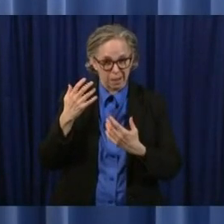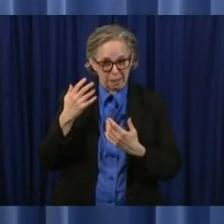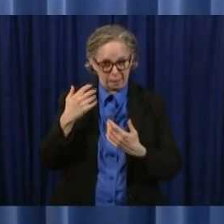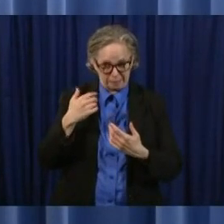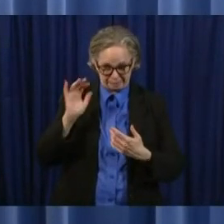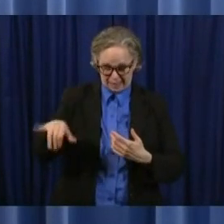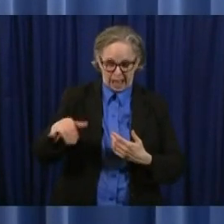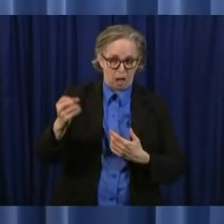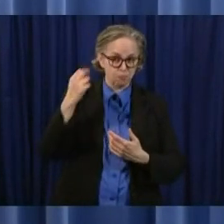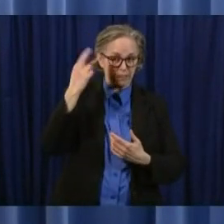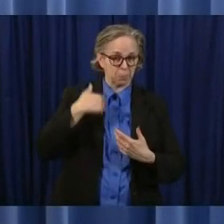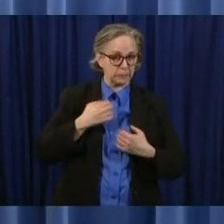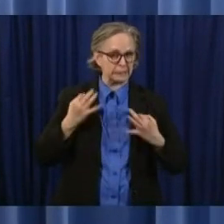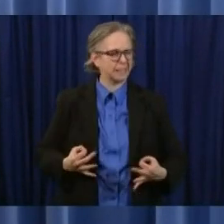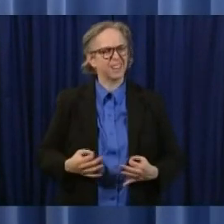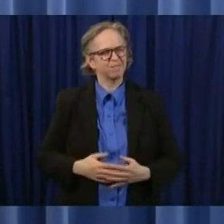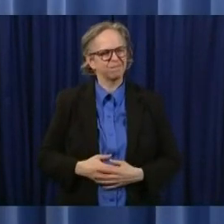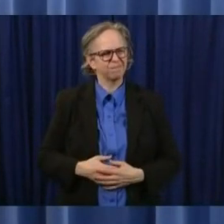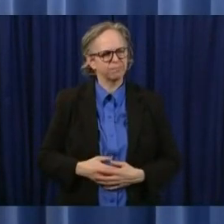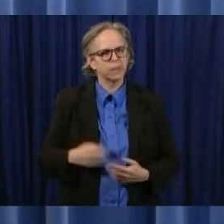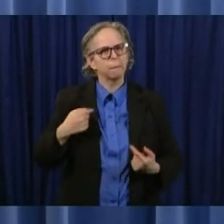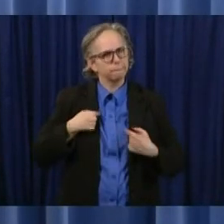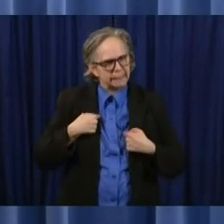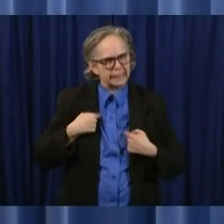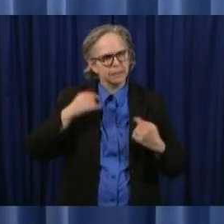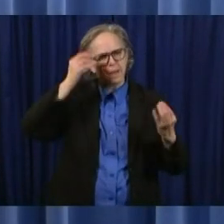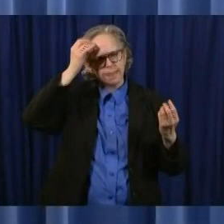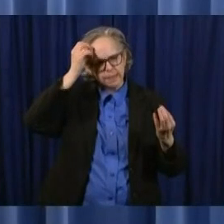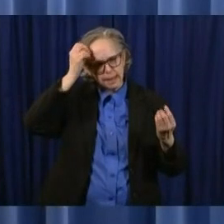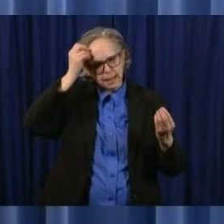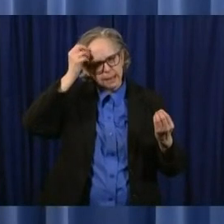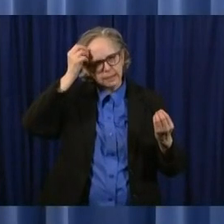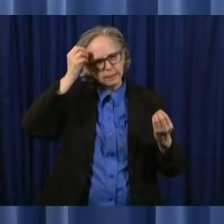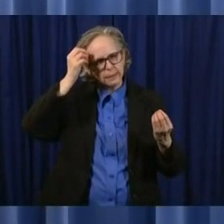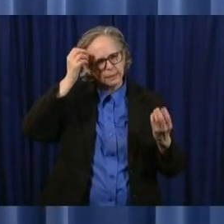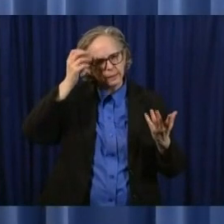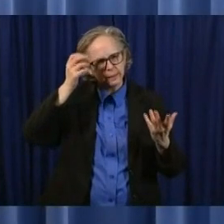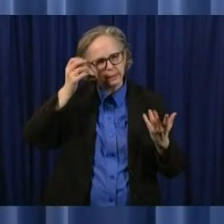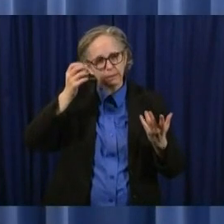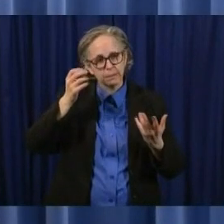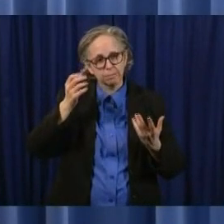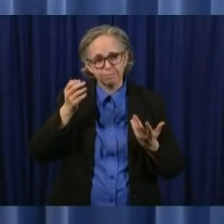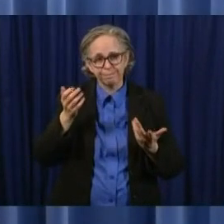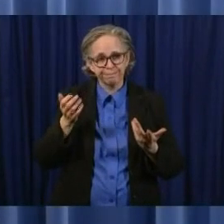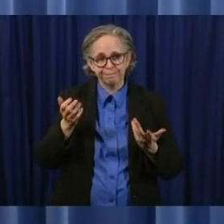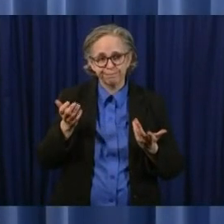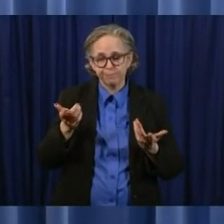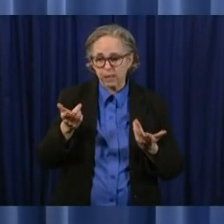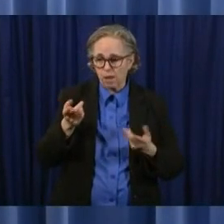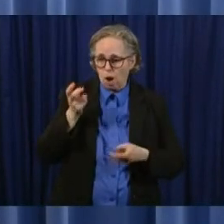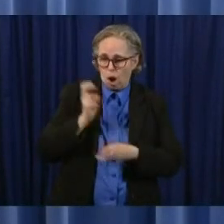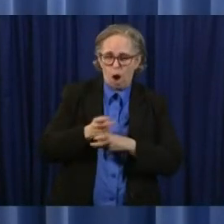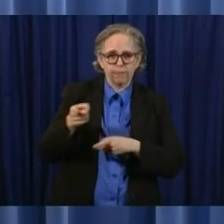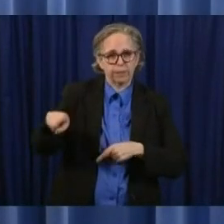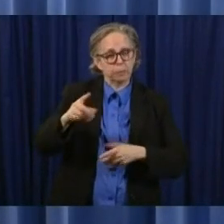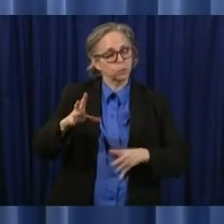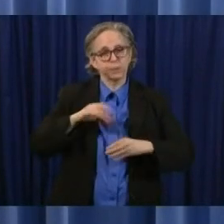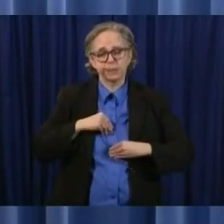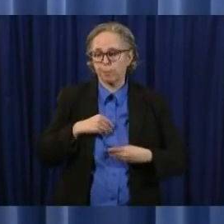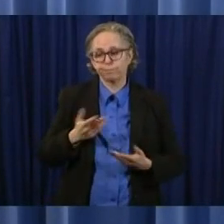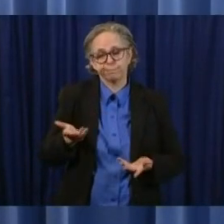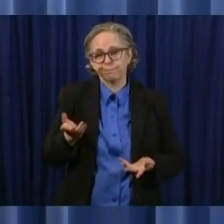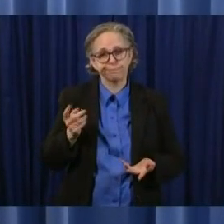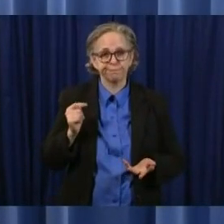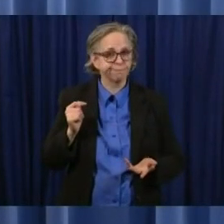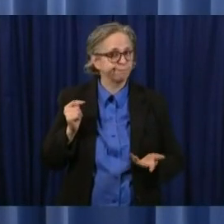that this was simply not acceptable to people um and we can